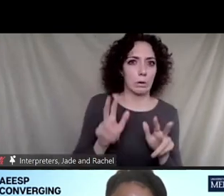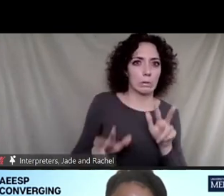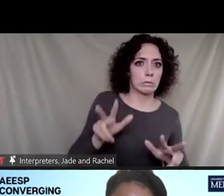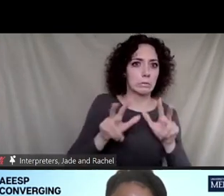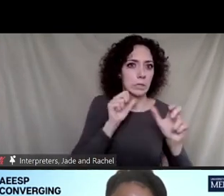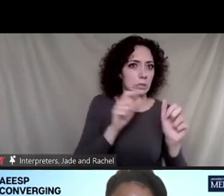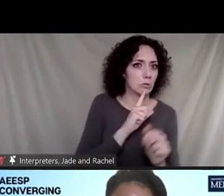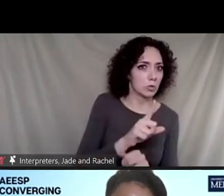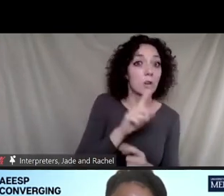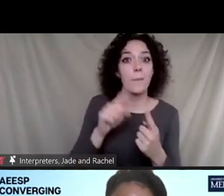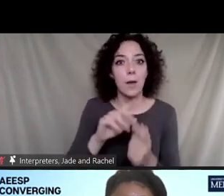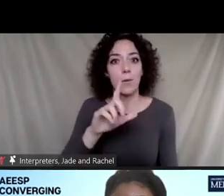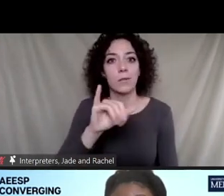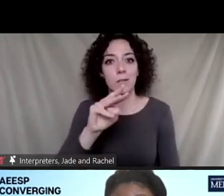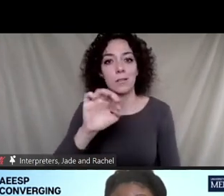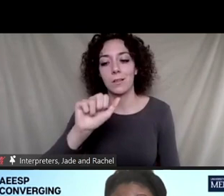climate change.